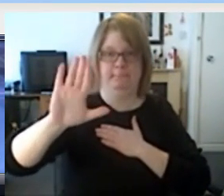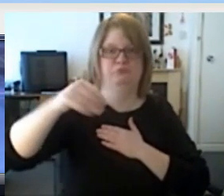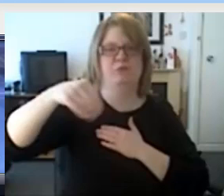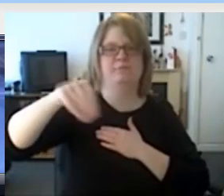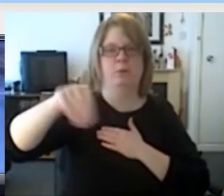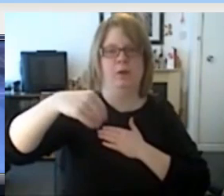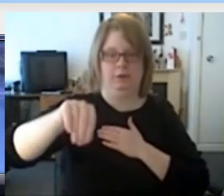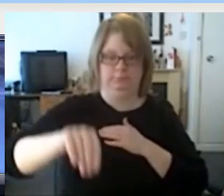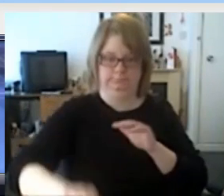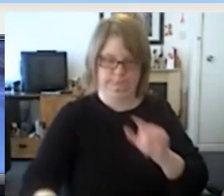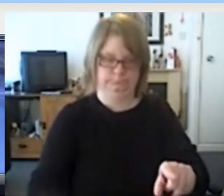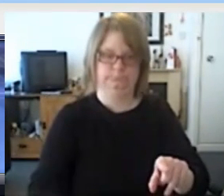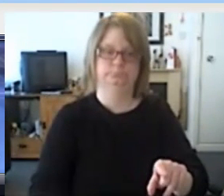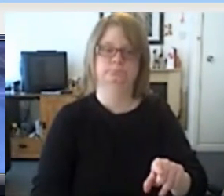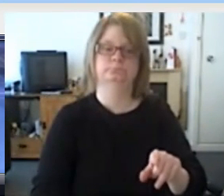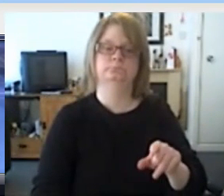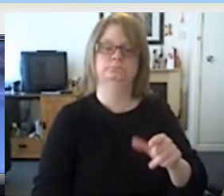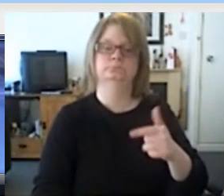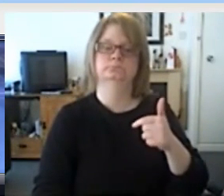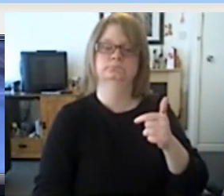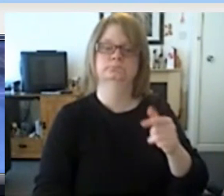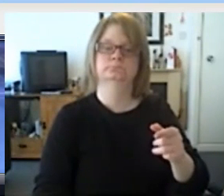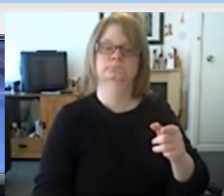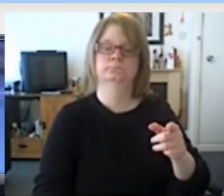I feel like I'm